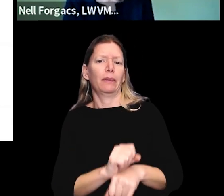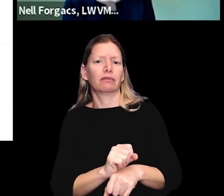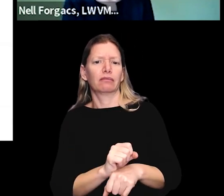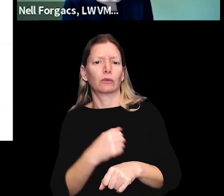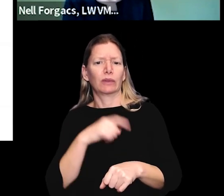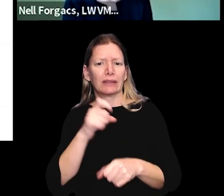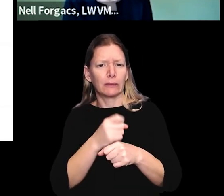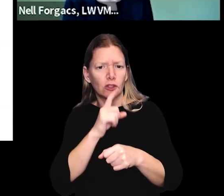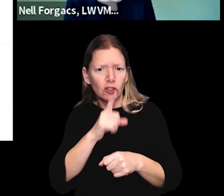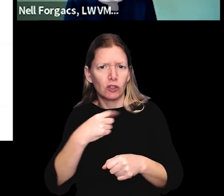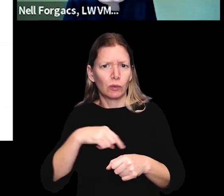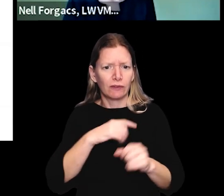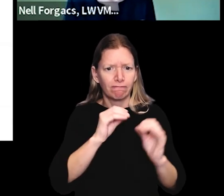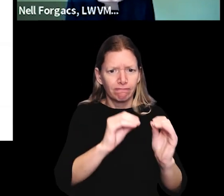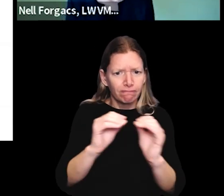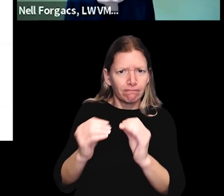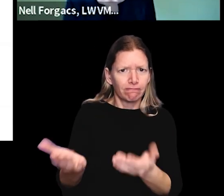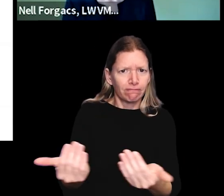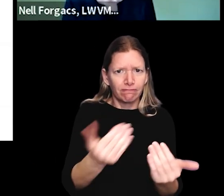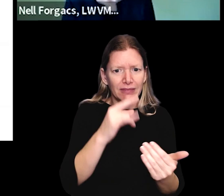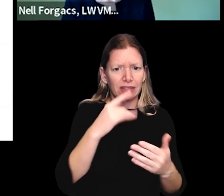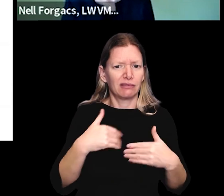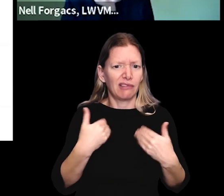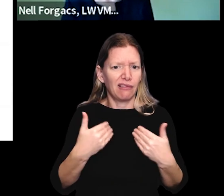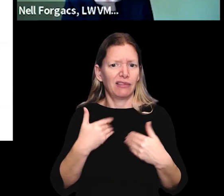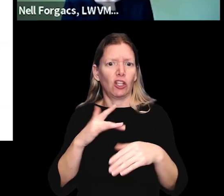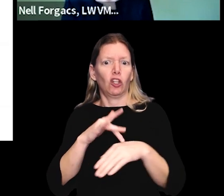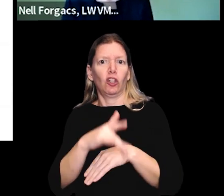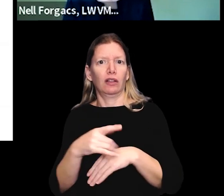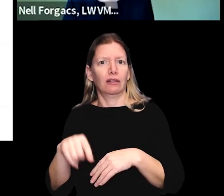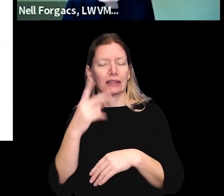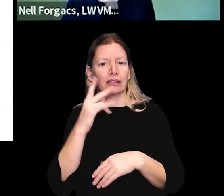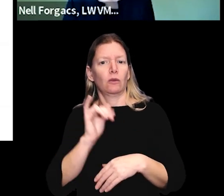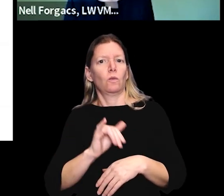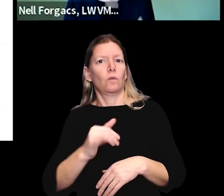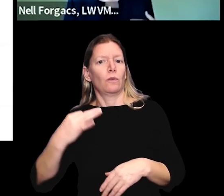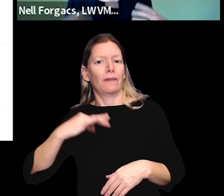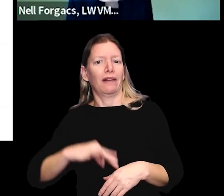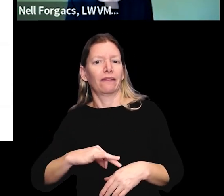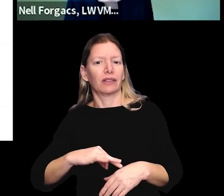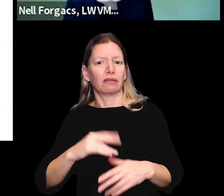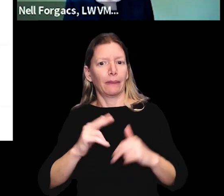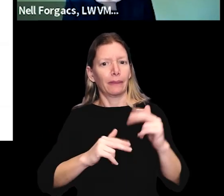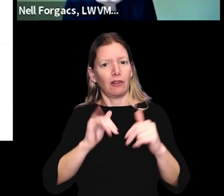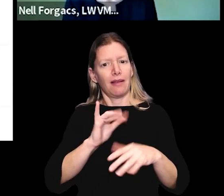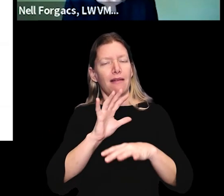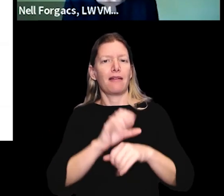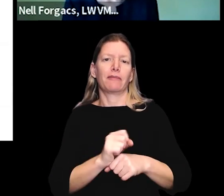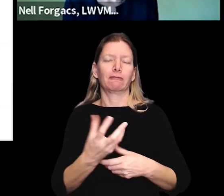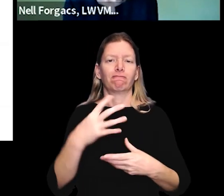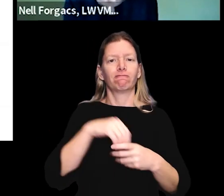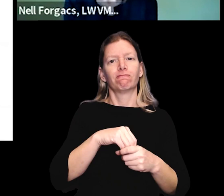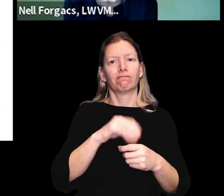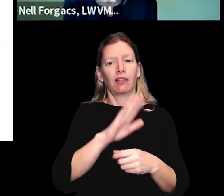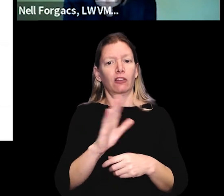habit, so we need to make sure that we're engaging kids young and early so that they see the value and build